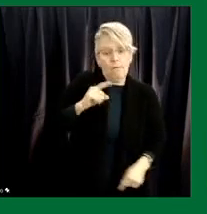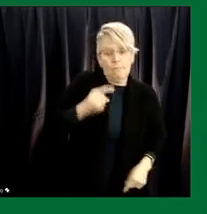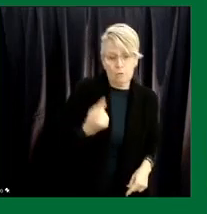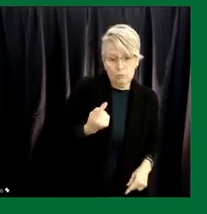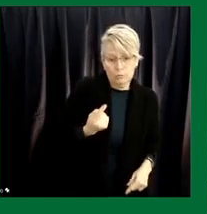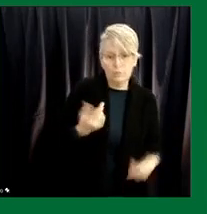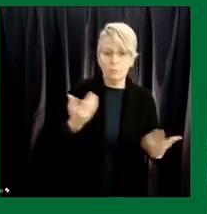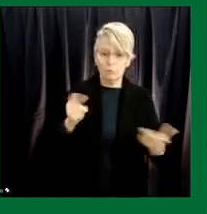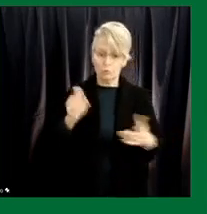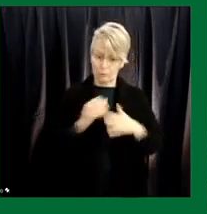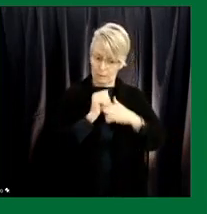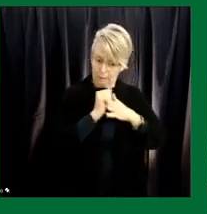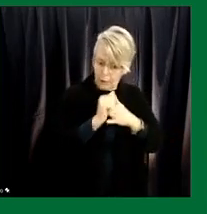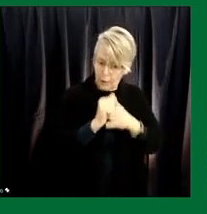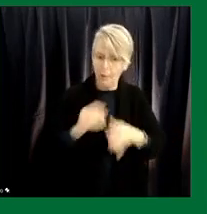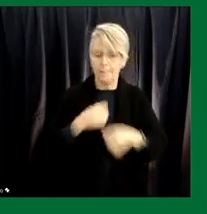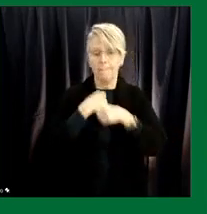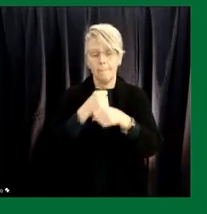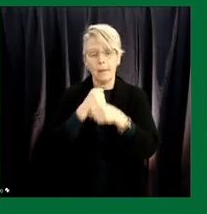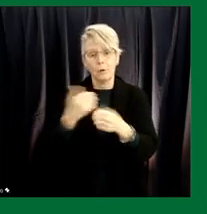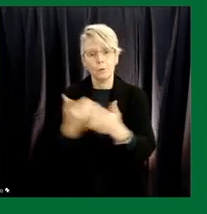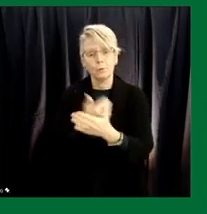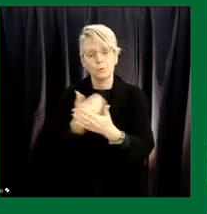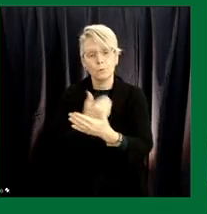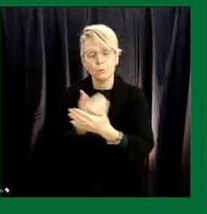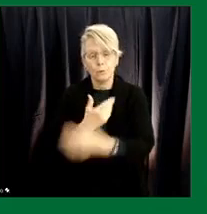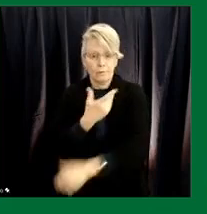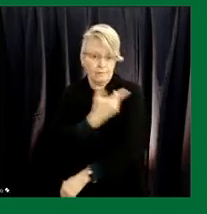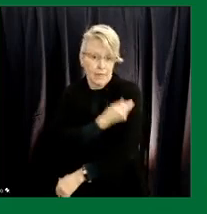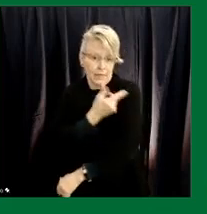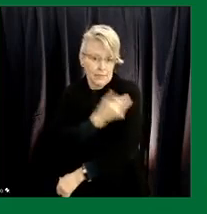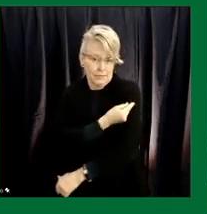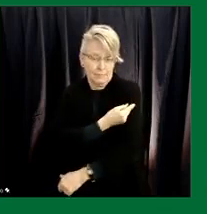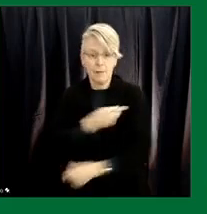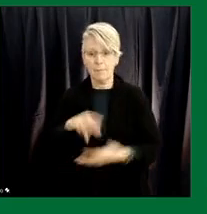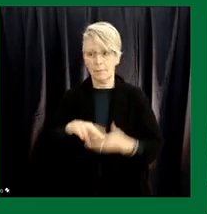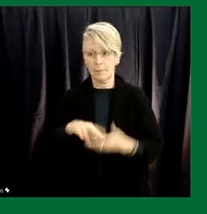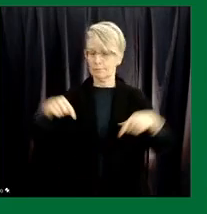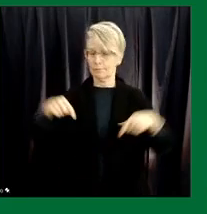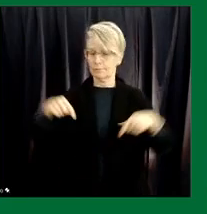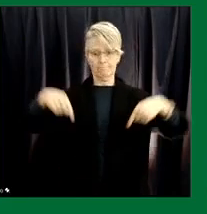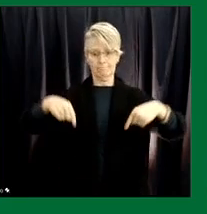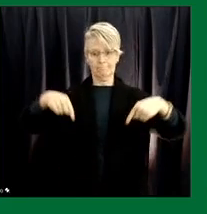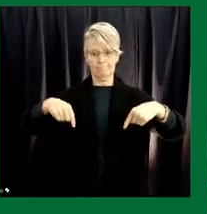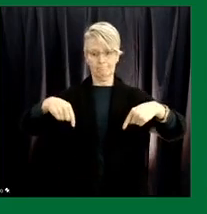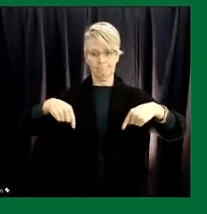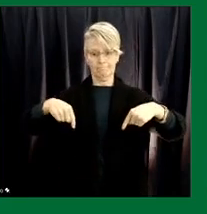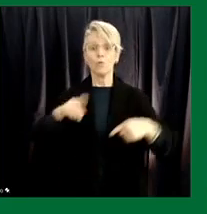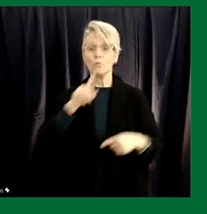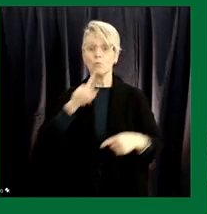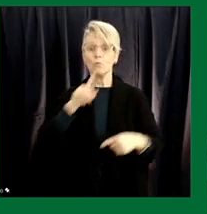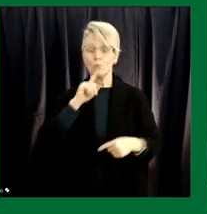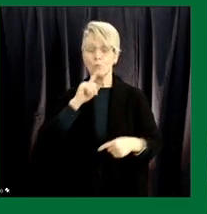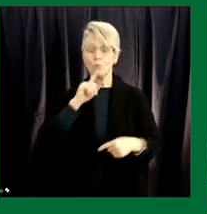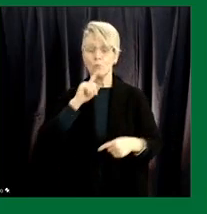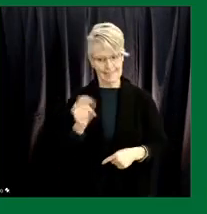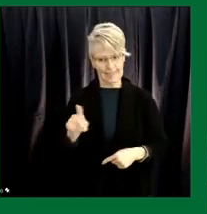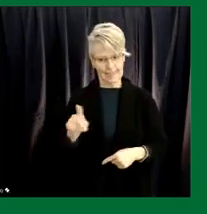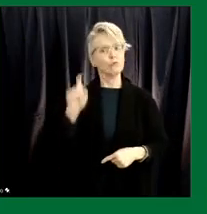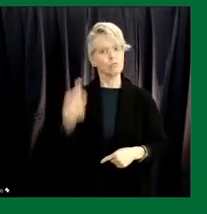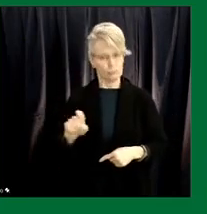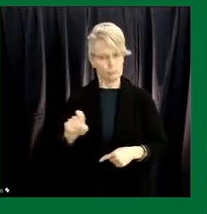development and production of new vaccines and that place should happen right here that that should happen right here in Saskatchewan.